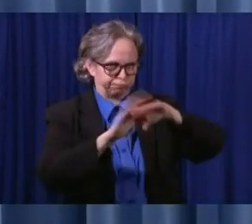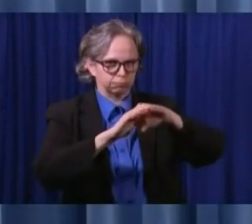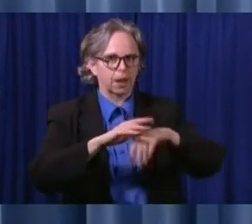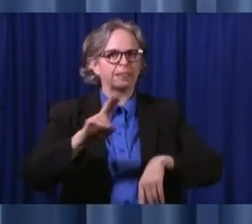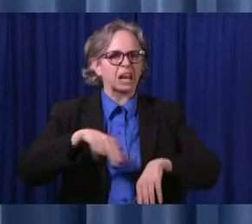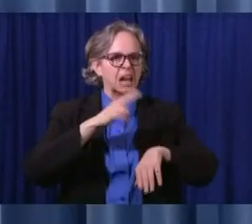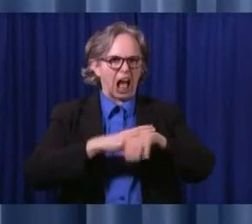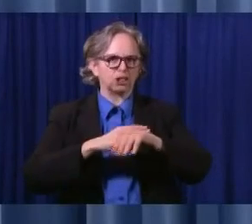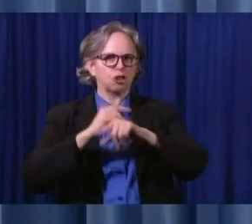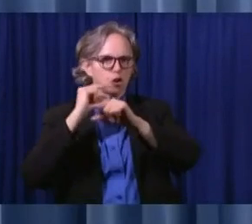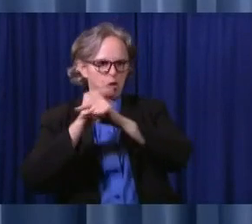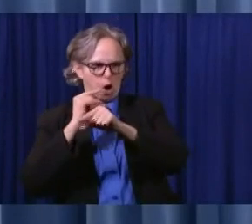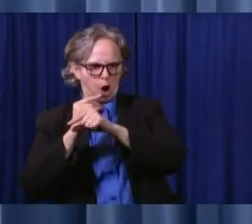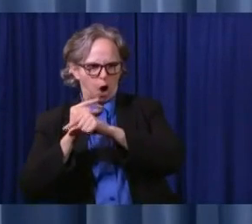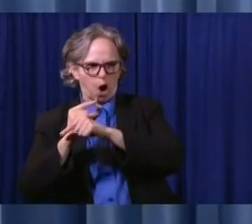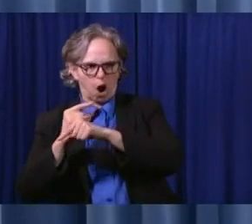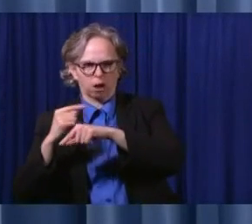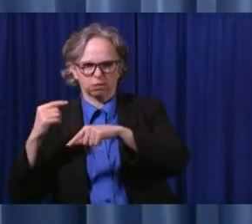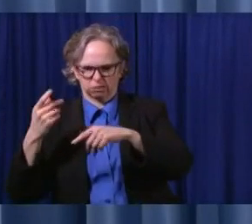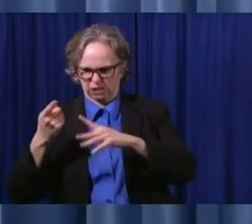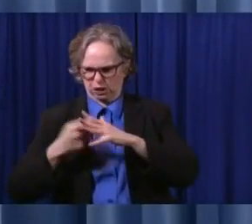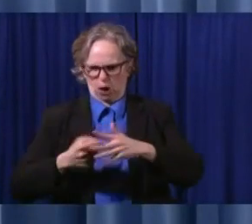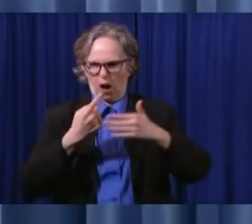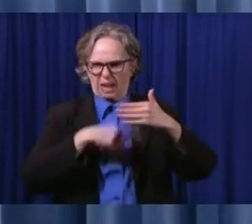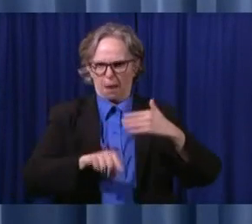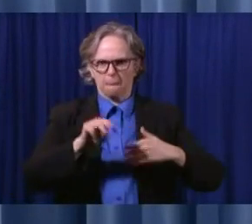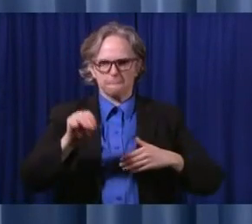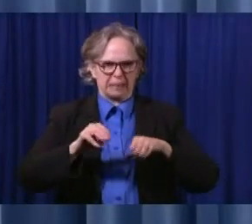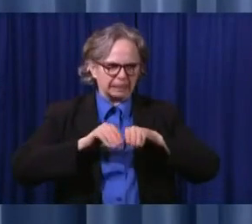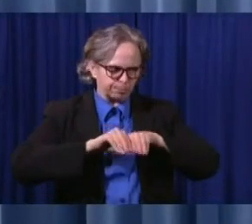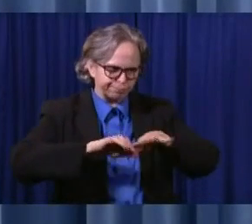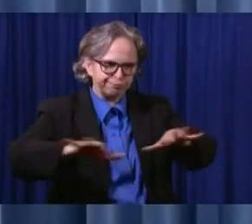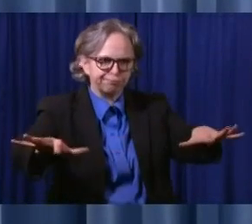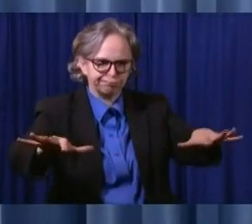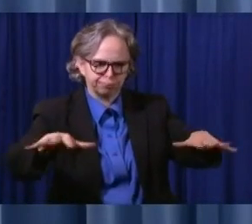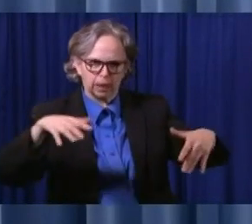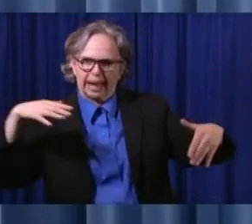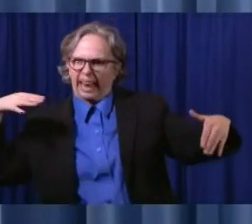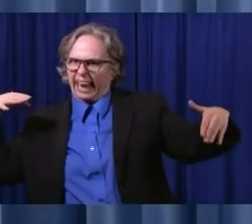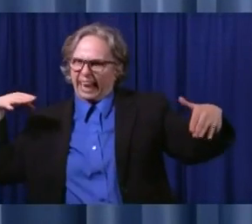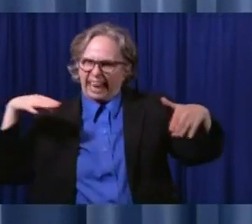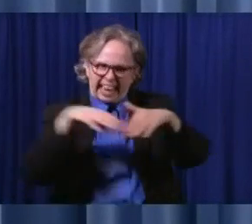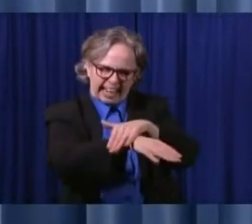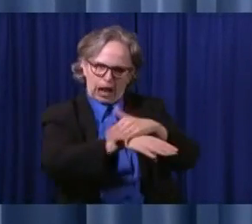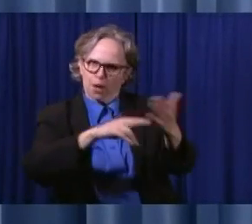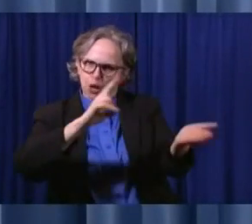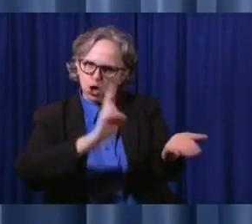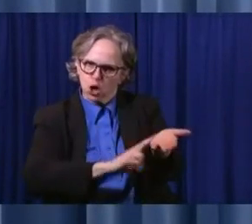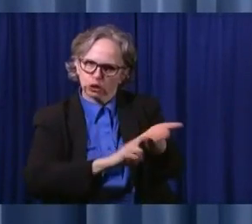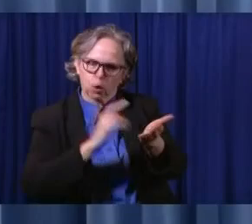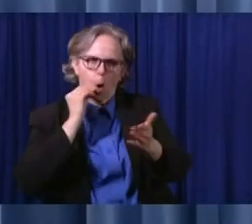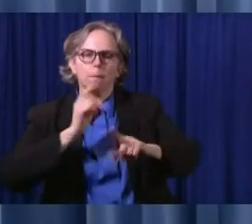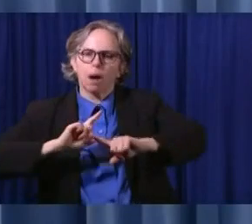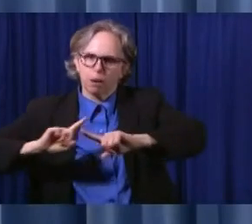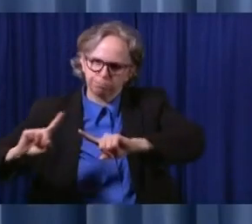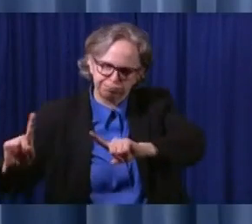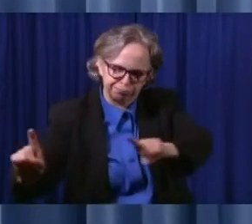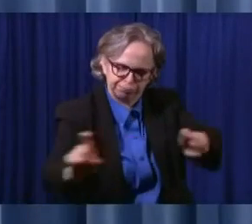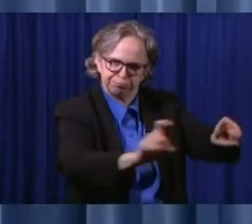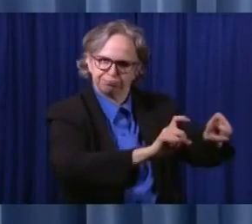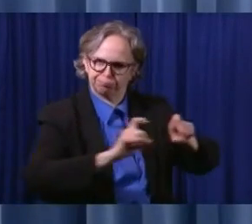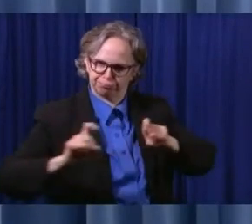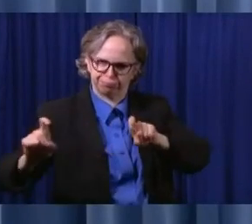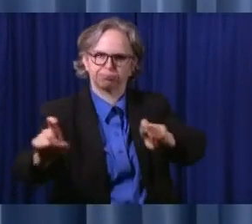Work has already been done this week, but they will actually start going into nursing homes on Monday morning and start doing that